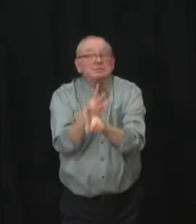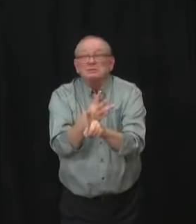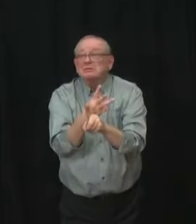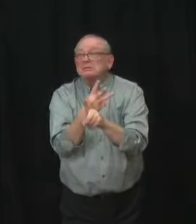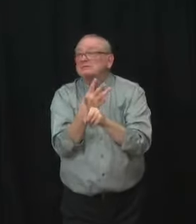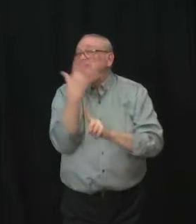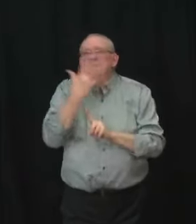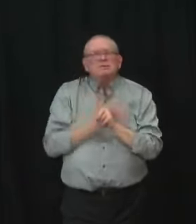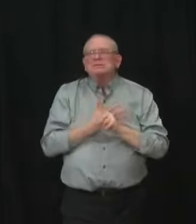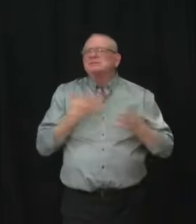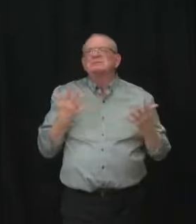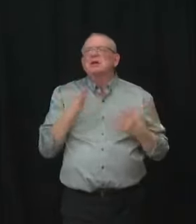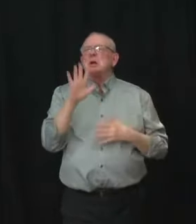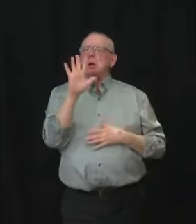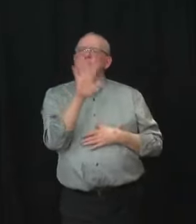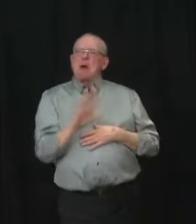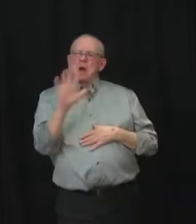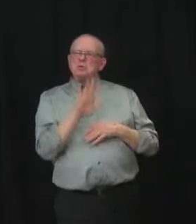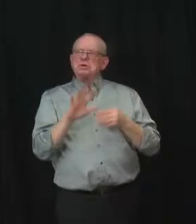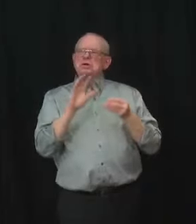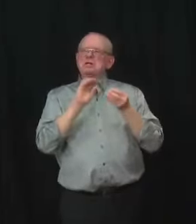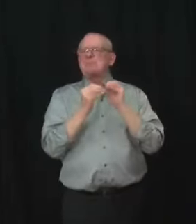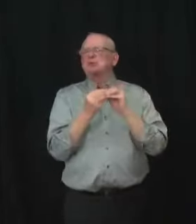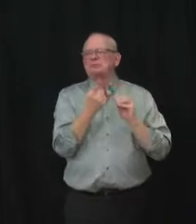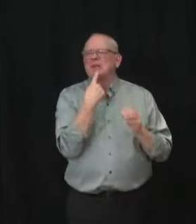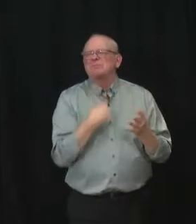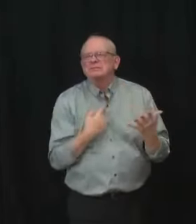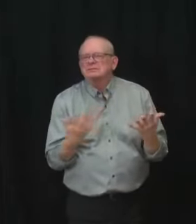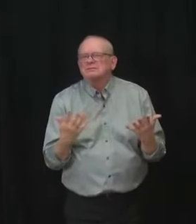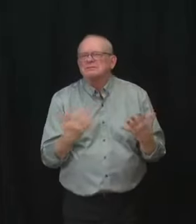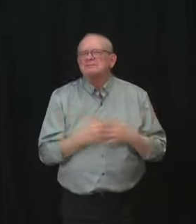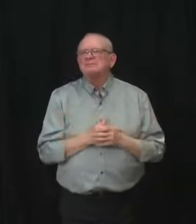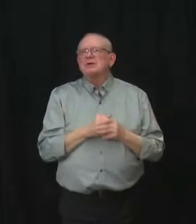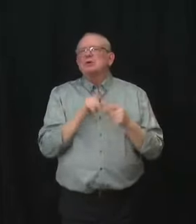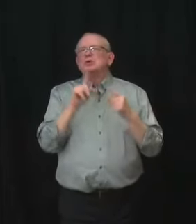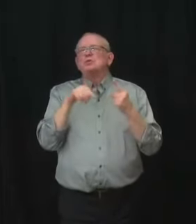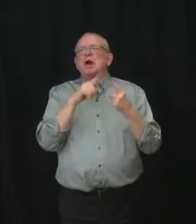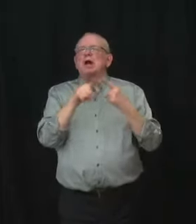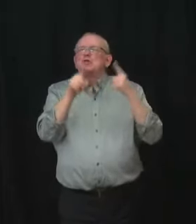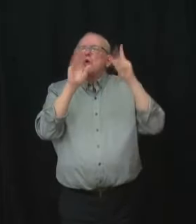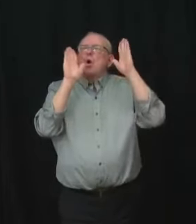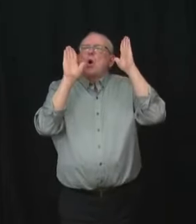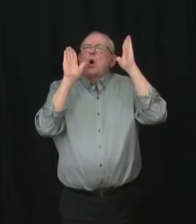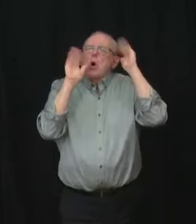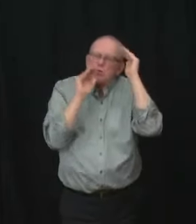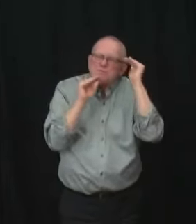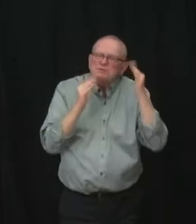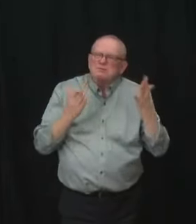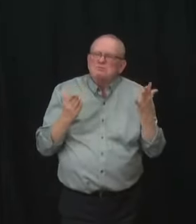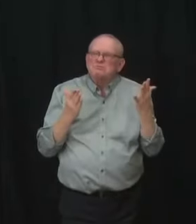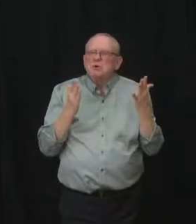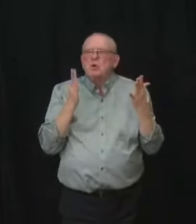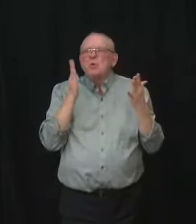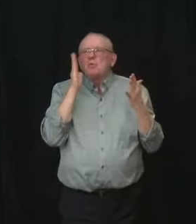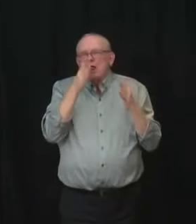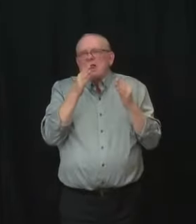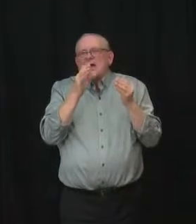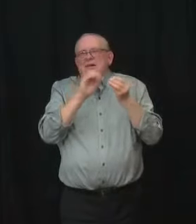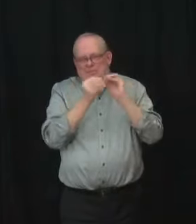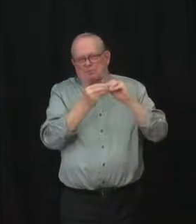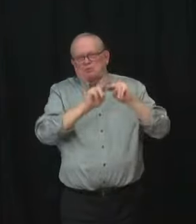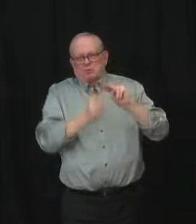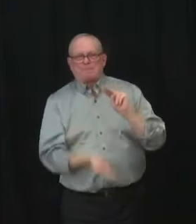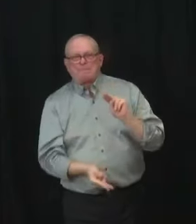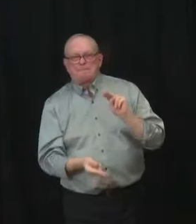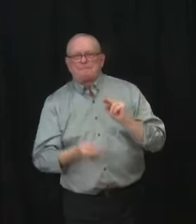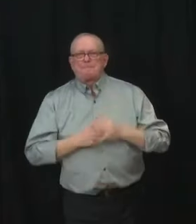just a ballpark of when you are hoping, just hoping that a sustained trend is there. And